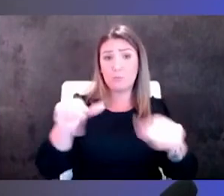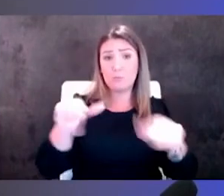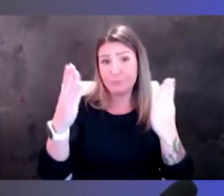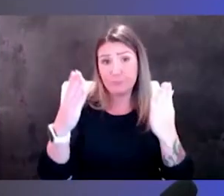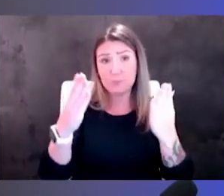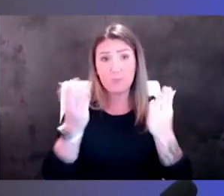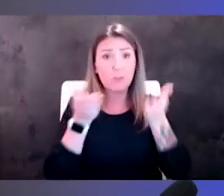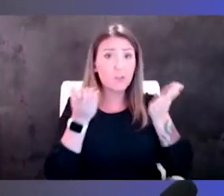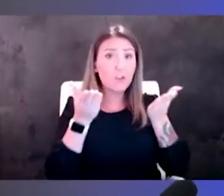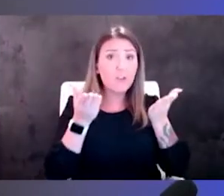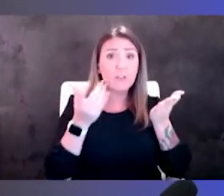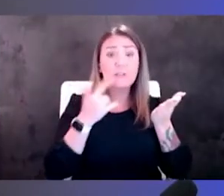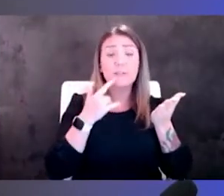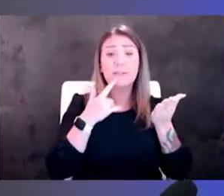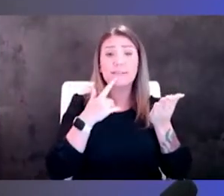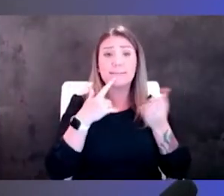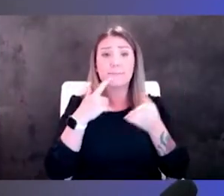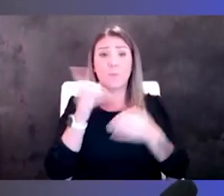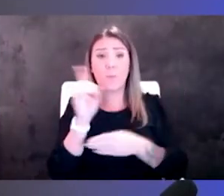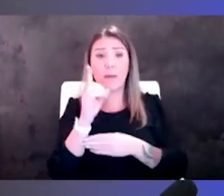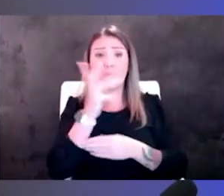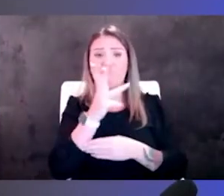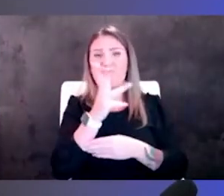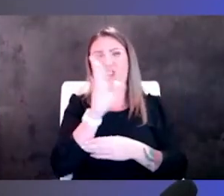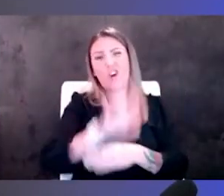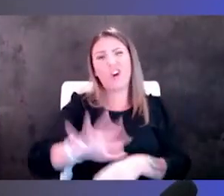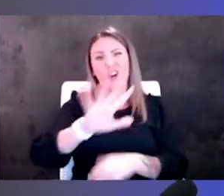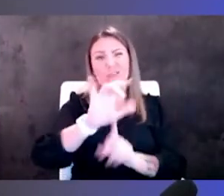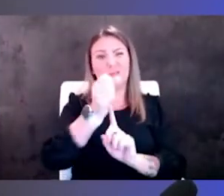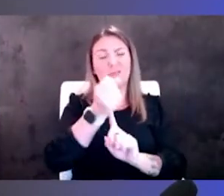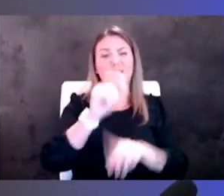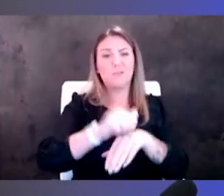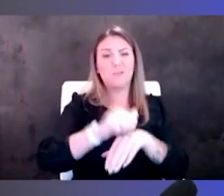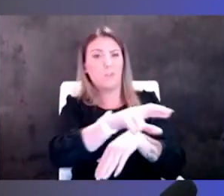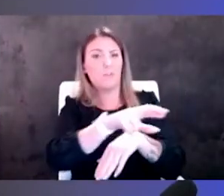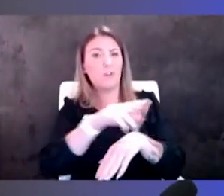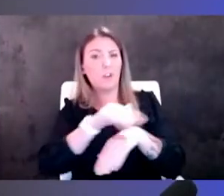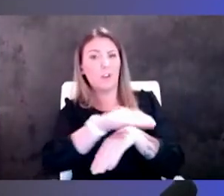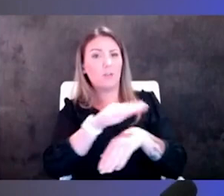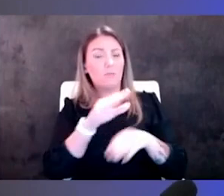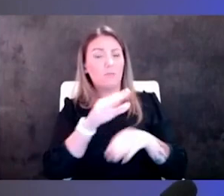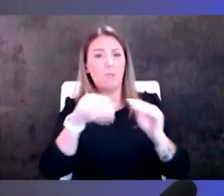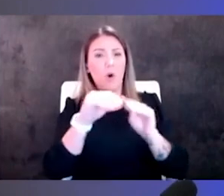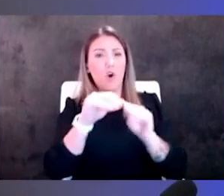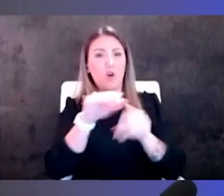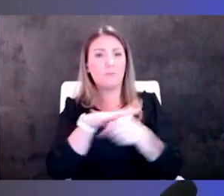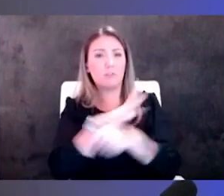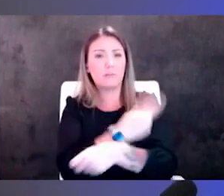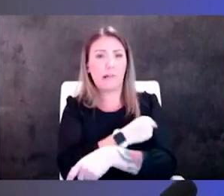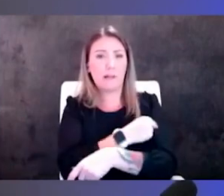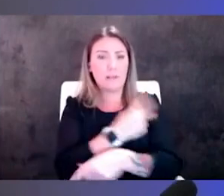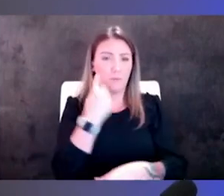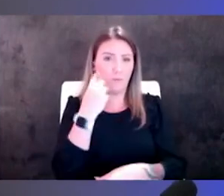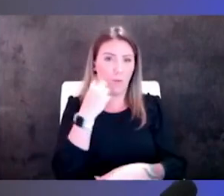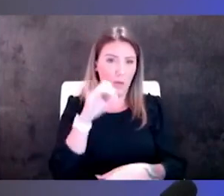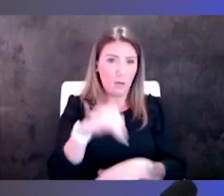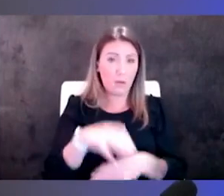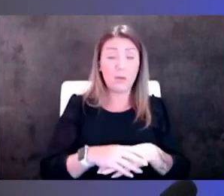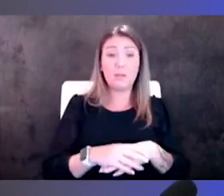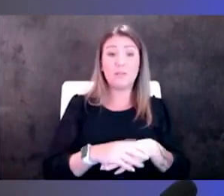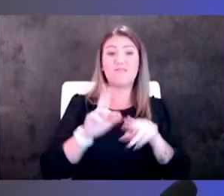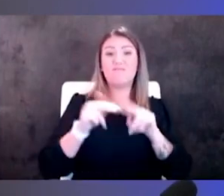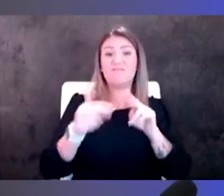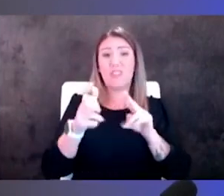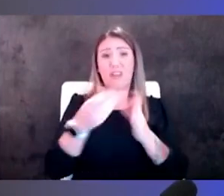lines in a rural setting so they have to refer them on to a larger more regional hospital for that so the loss of some of that revenue is